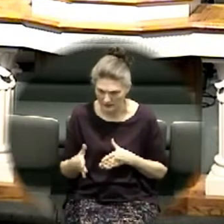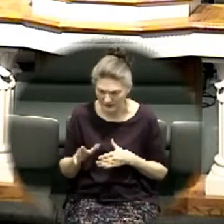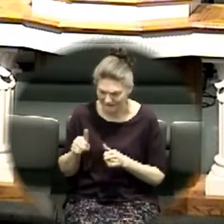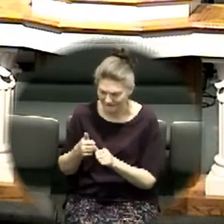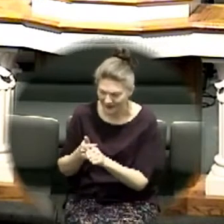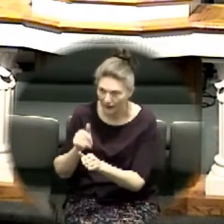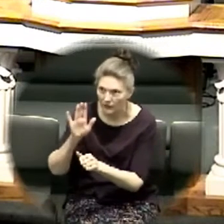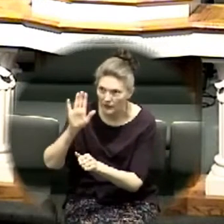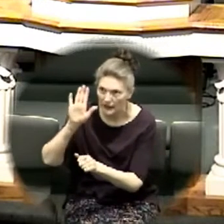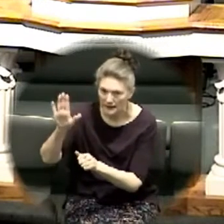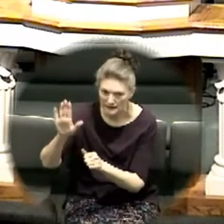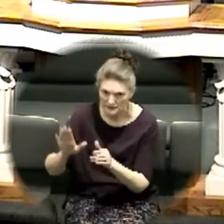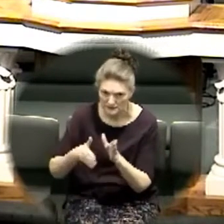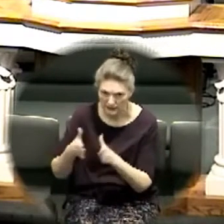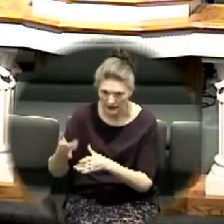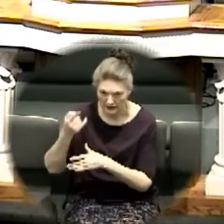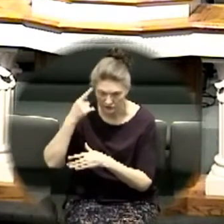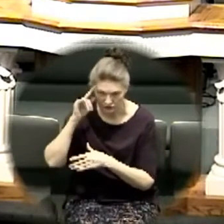it's teaching others